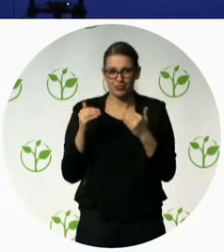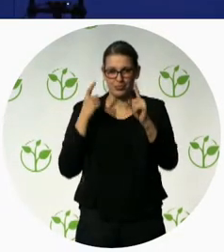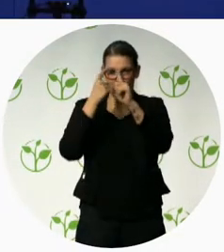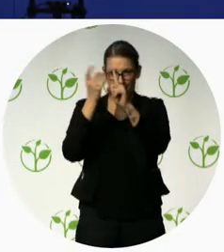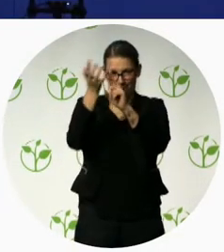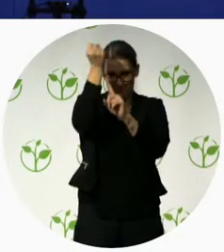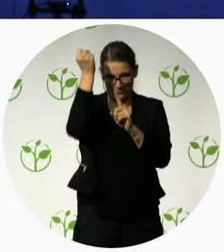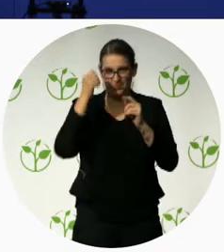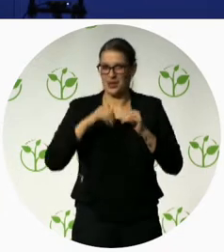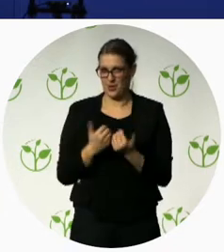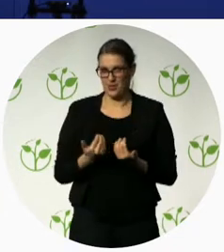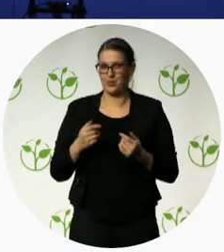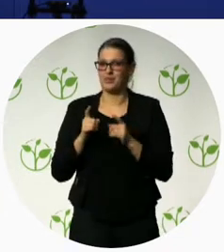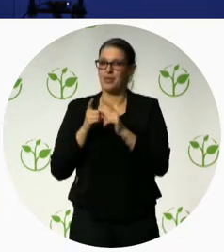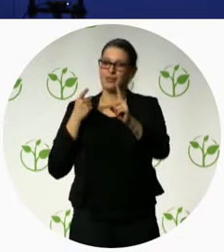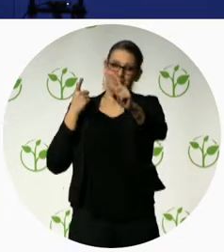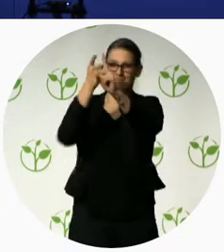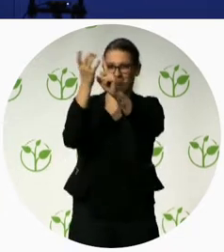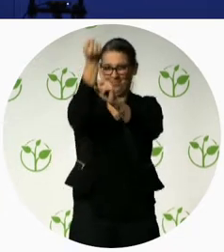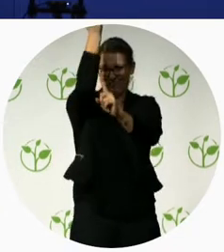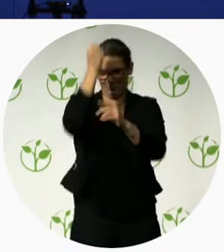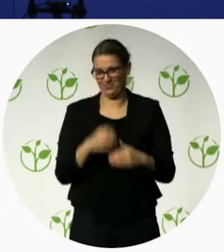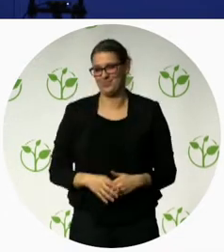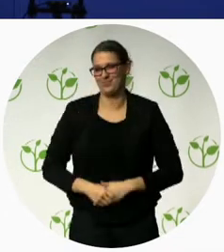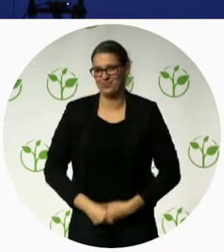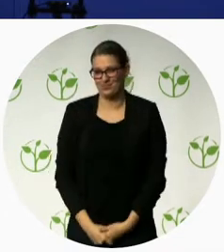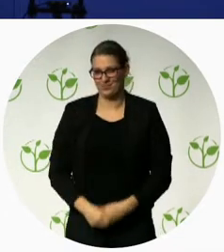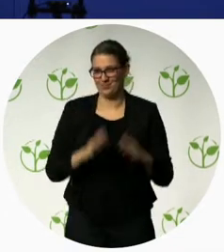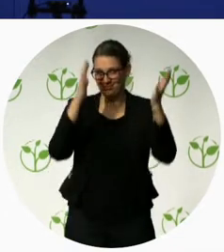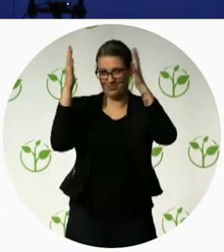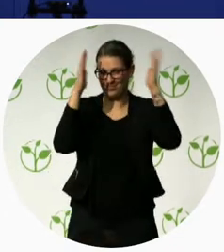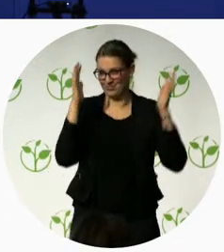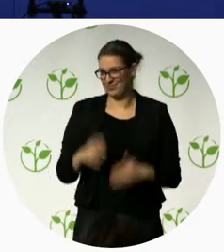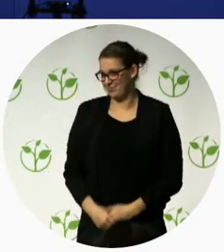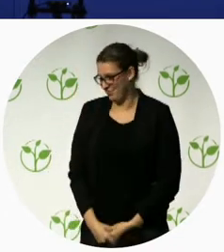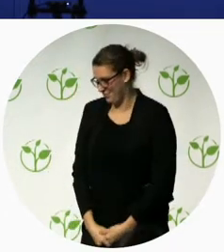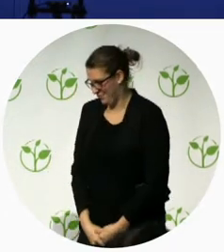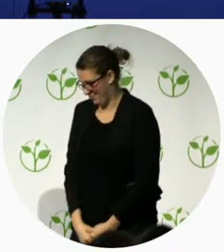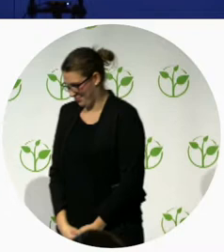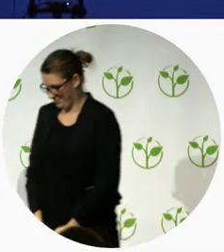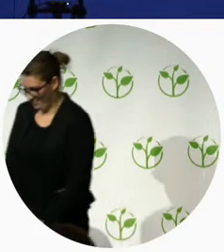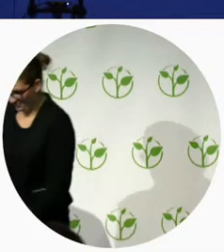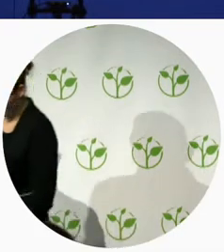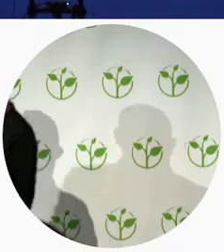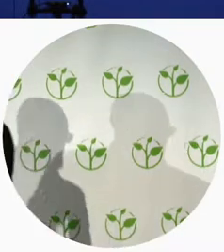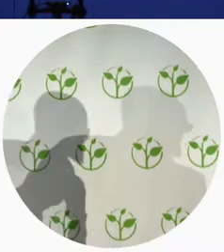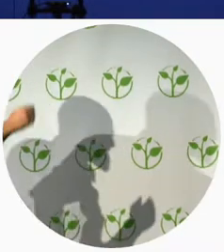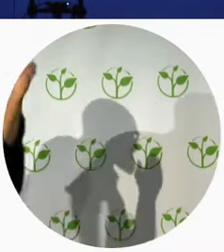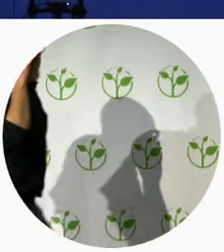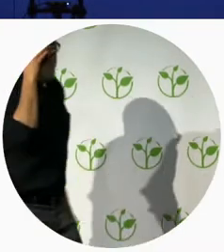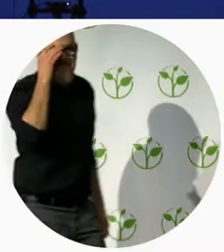you very much Thierry